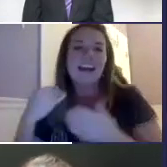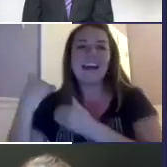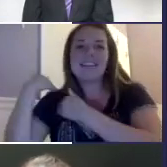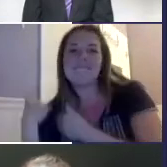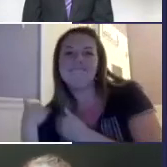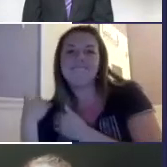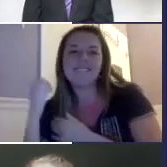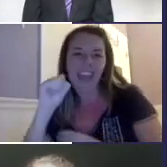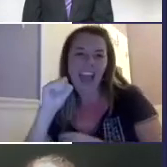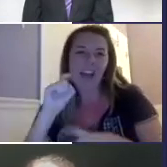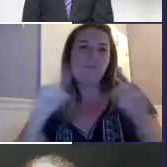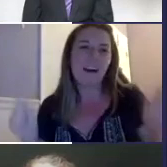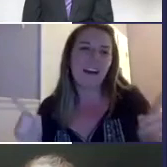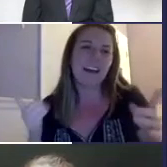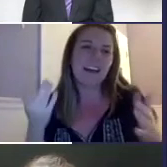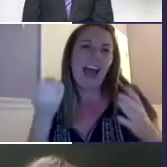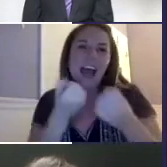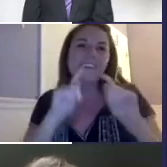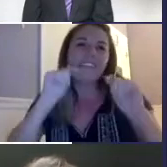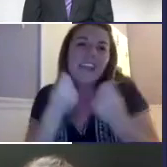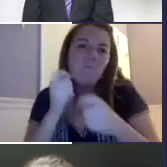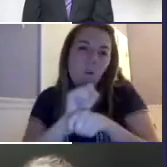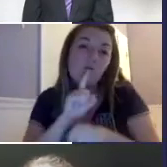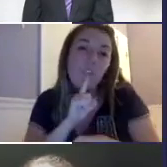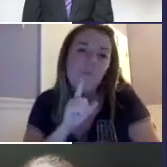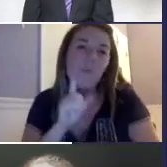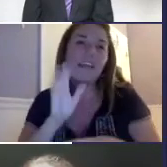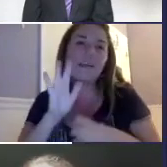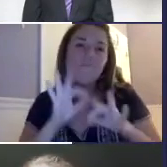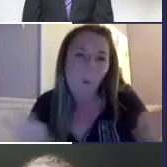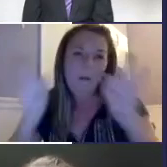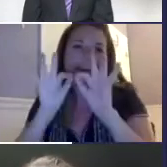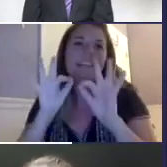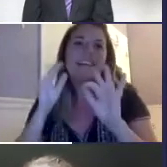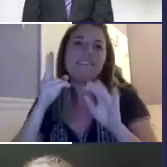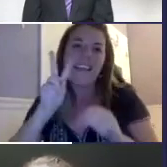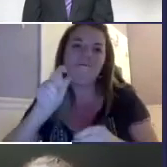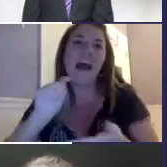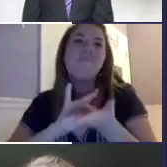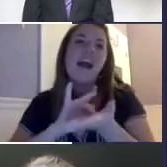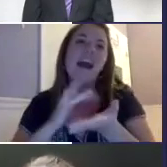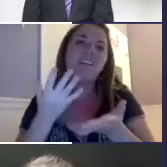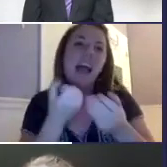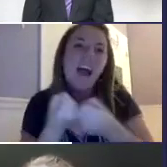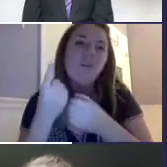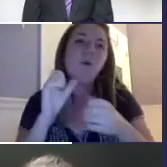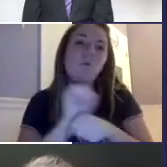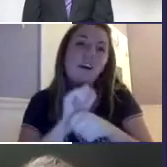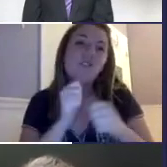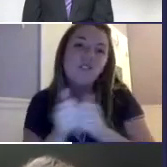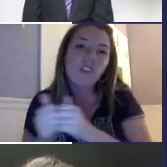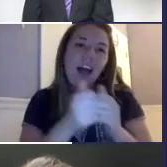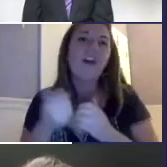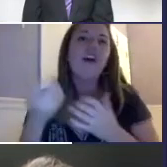calls. That's kind of burdensome, but teamwork is so important. In